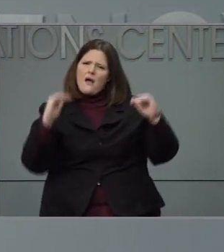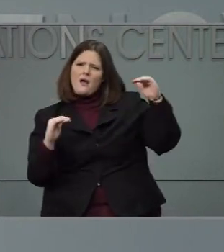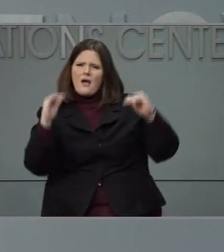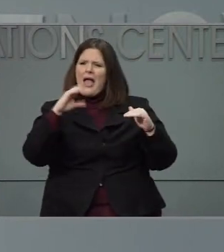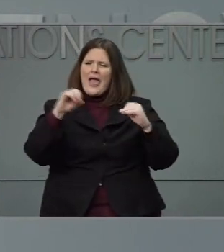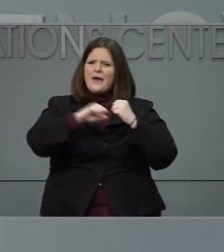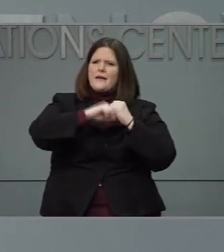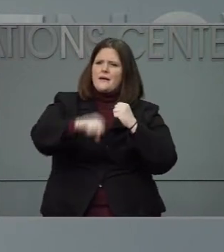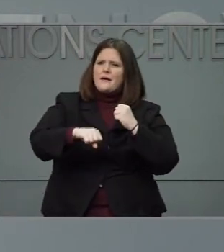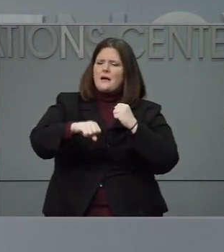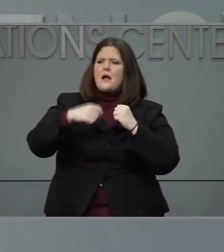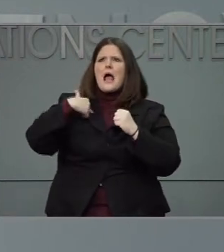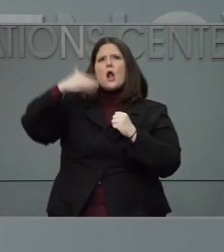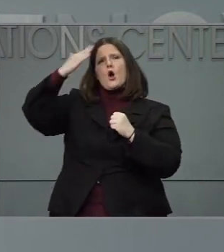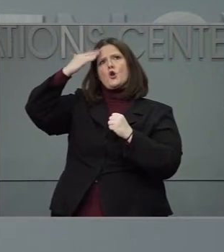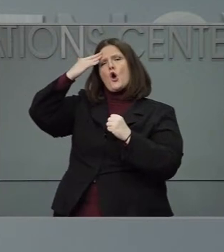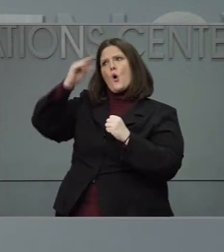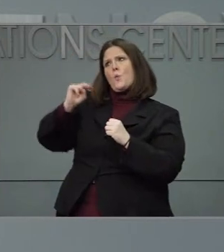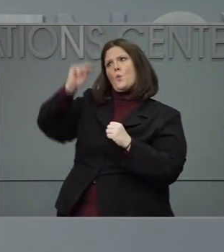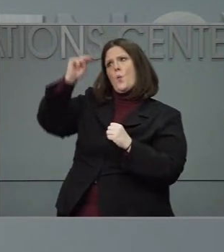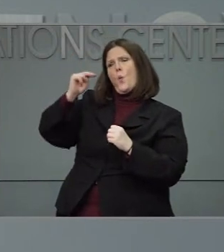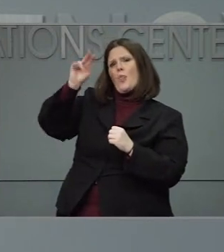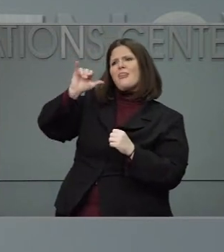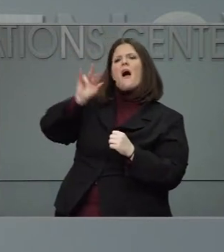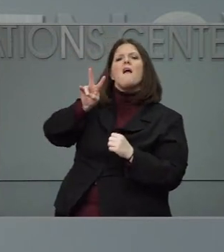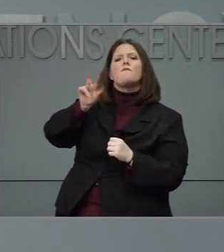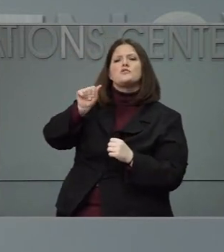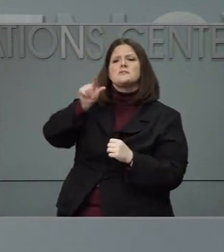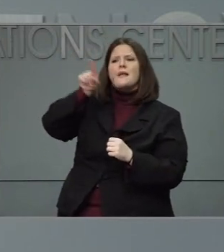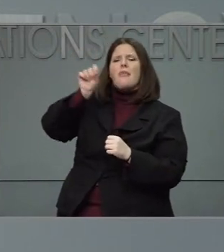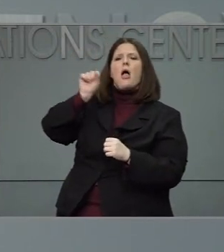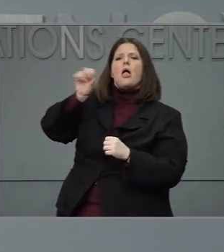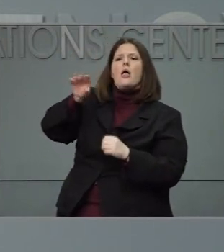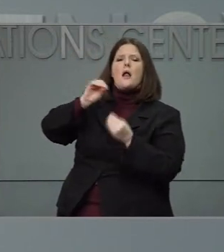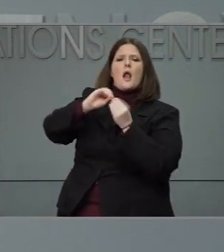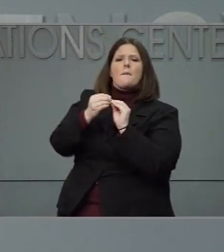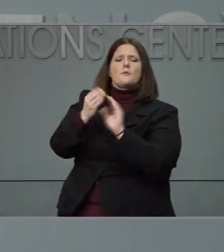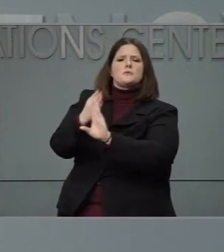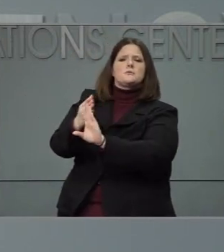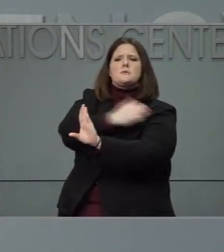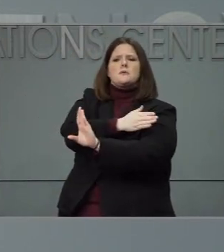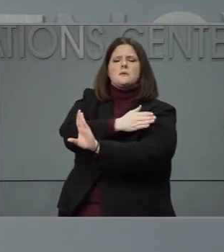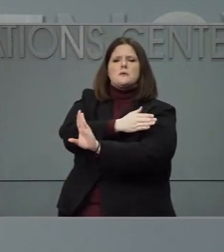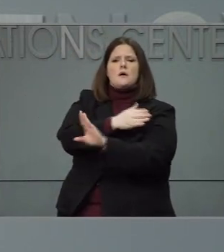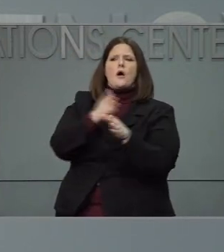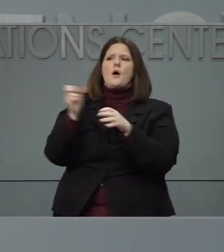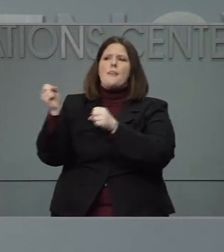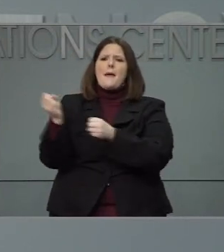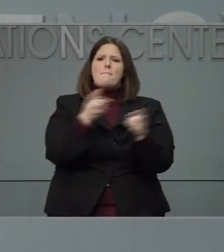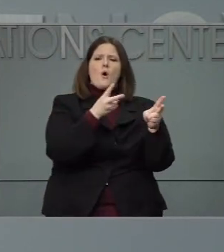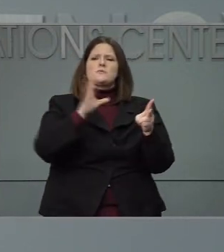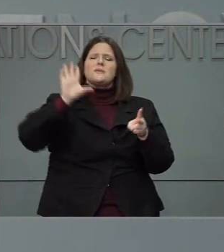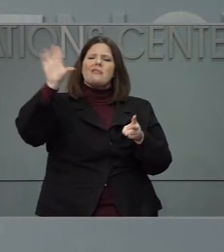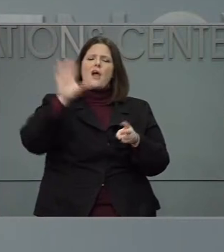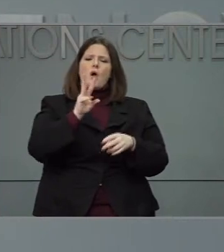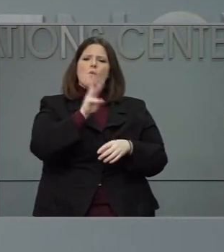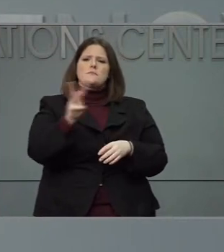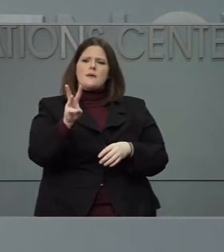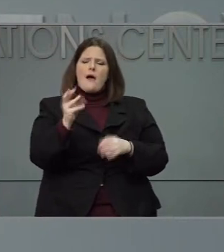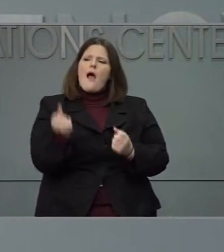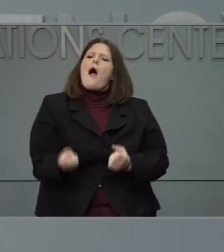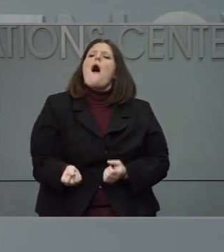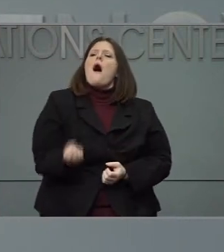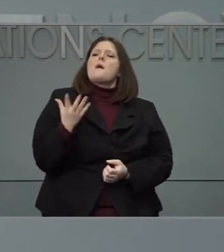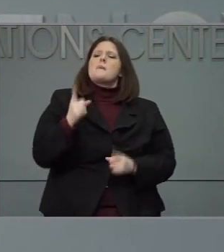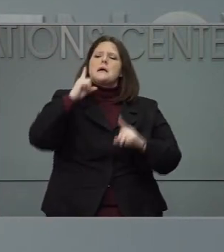know Virginia just up north, they provide the numbers in its public facing dashboard on how many